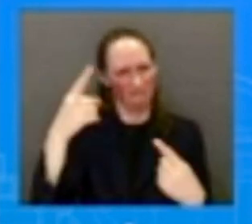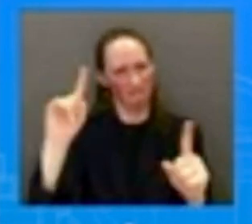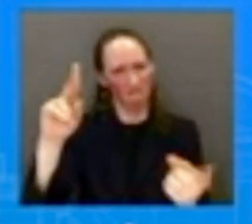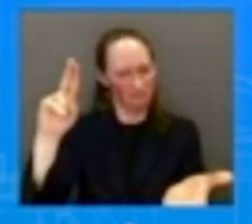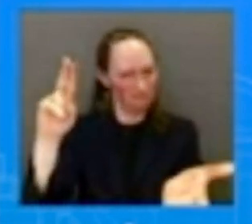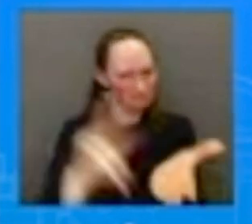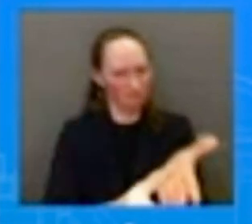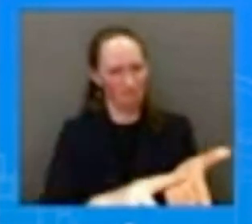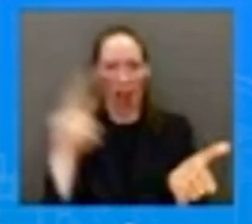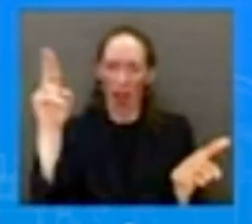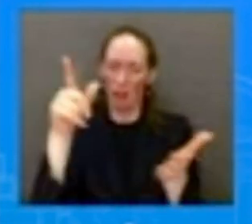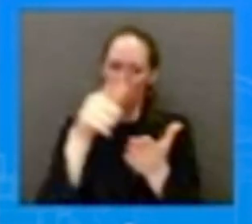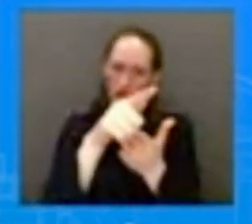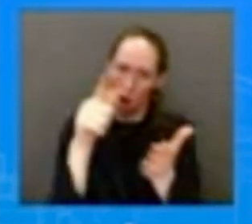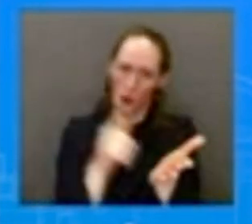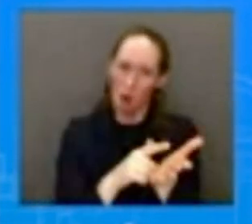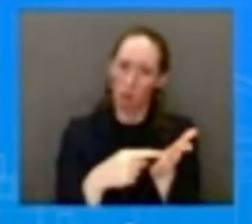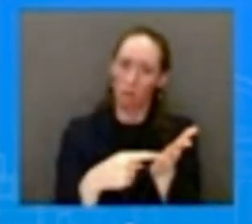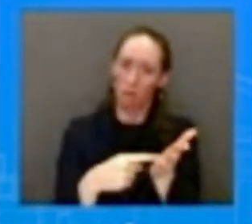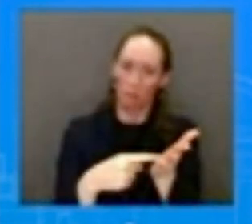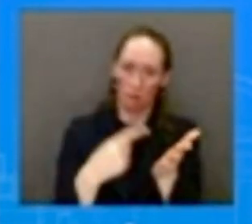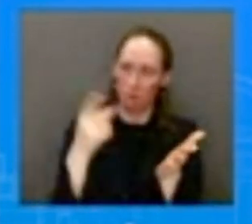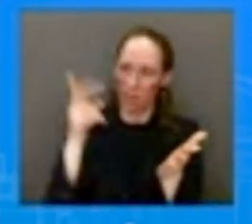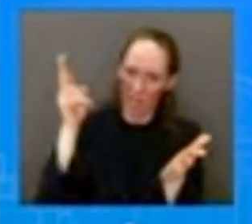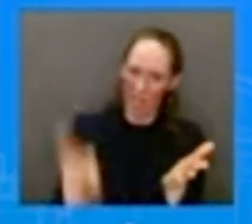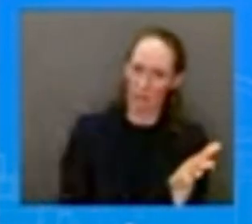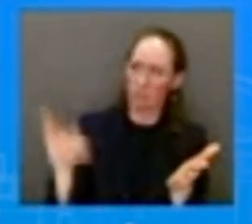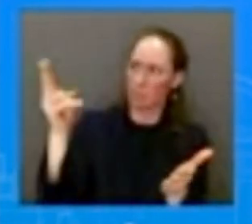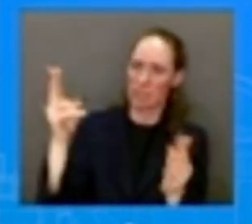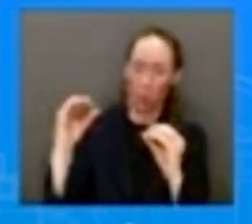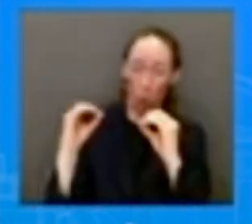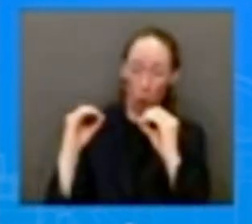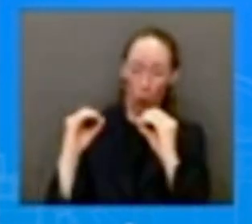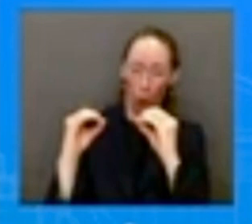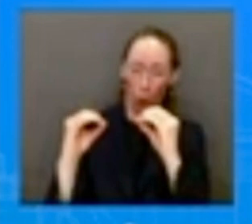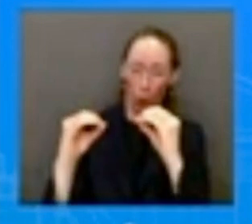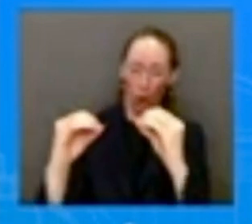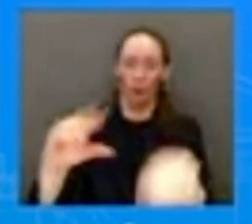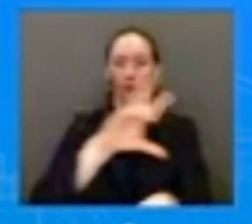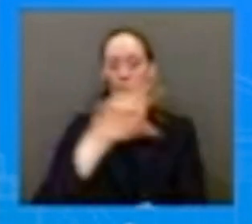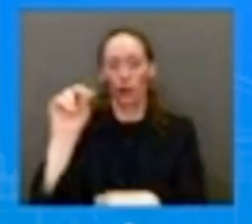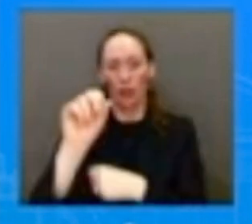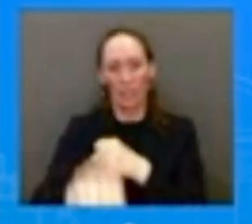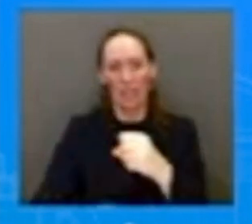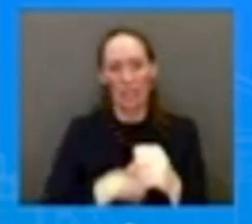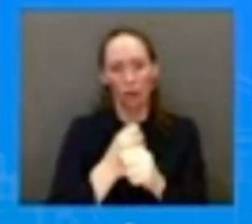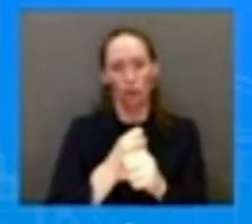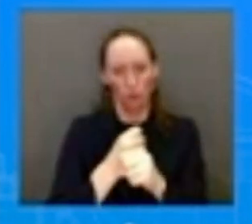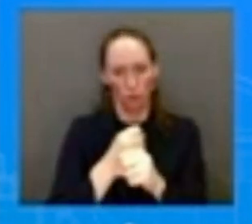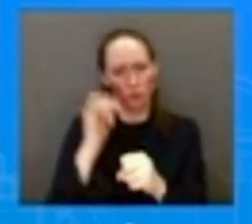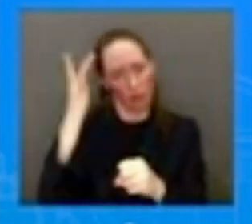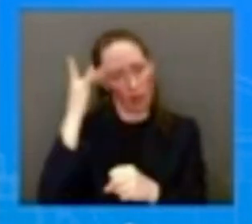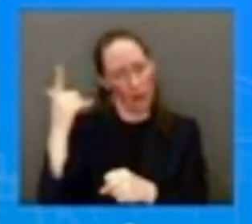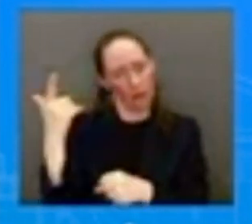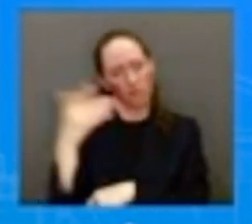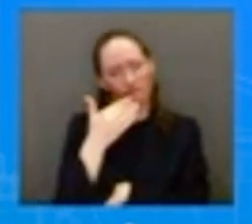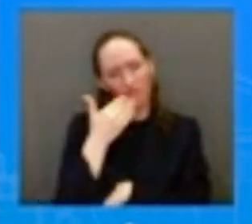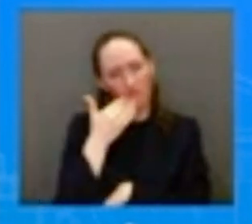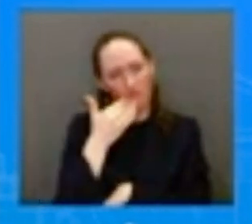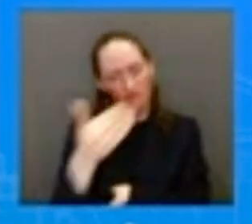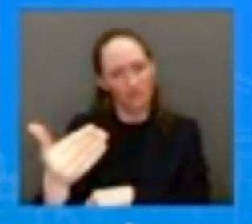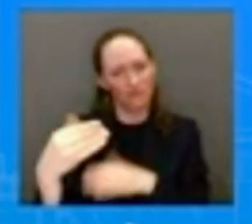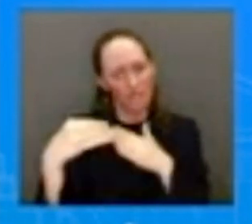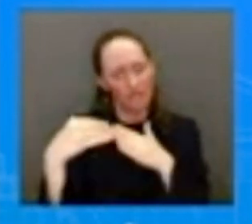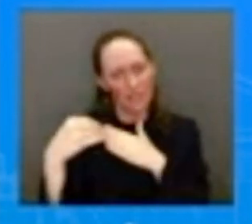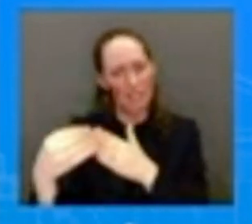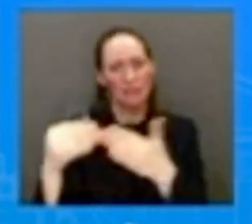30 years. That's because of this leadership of this President and the work that he's put in. So, we have to be optimistic, and we have to fight at the same time,